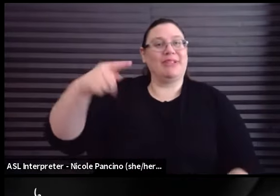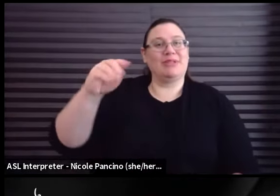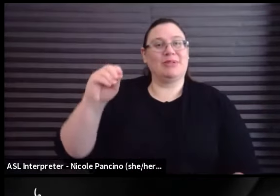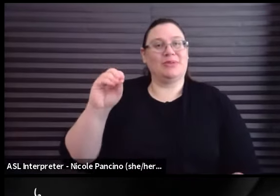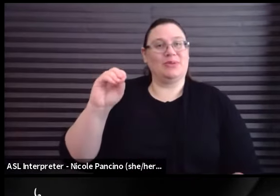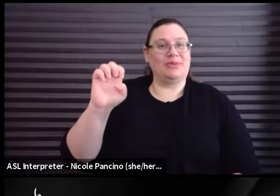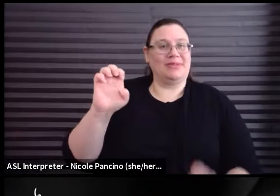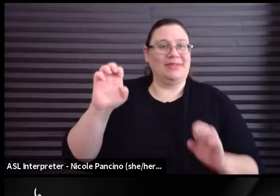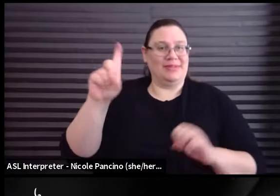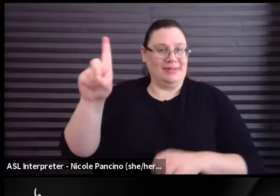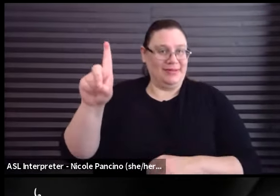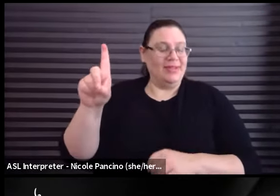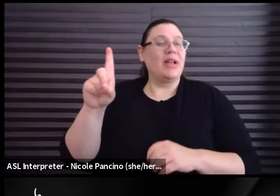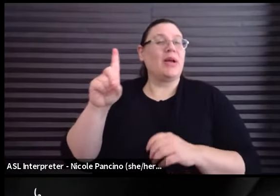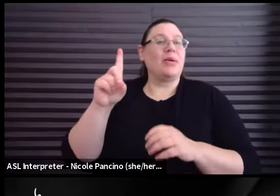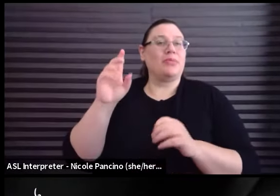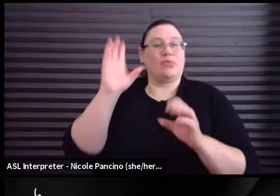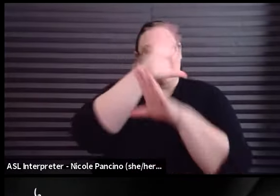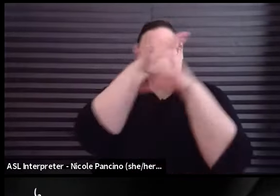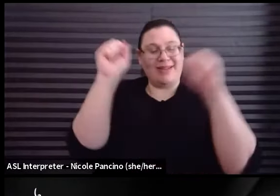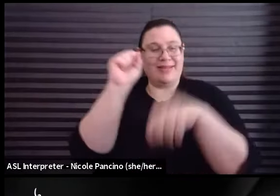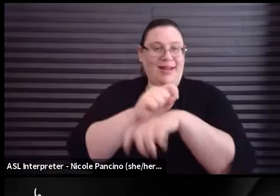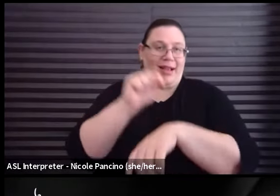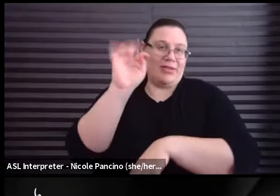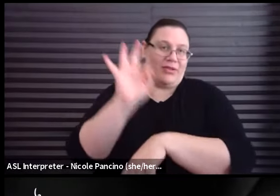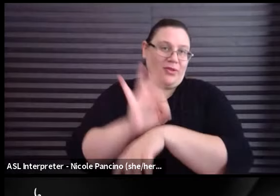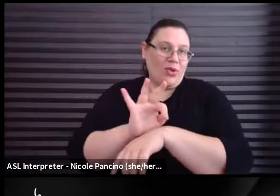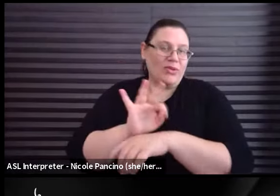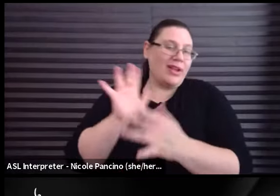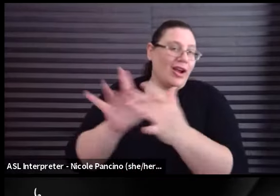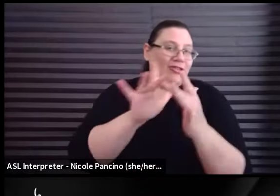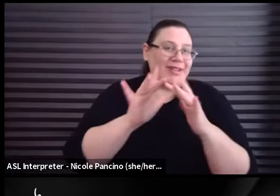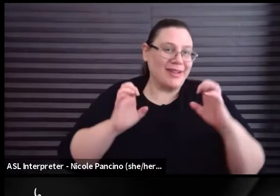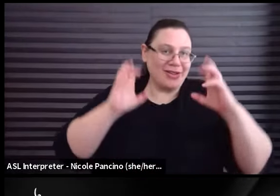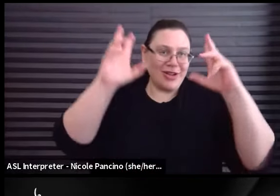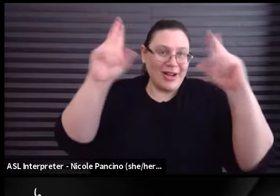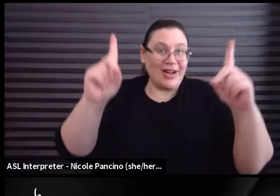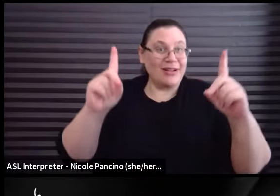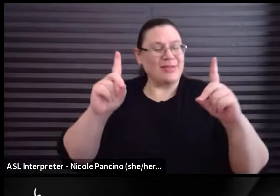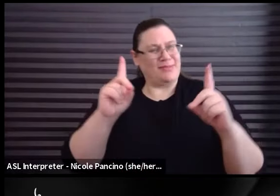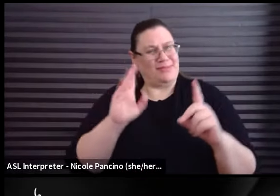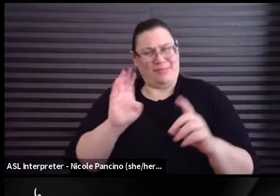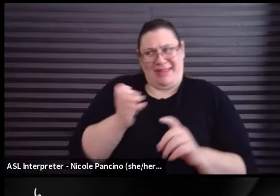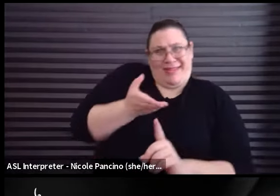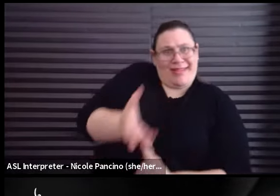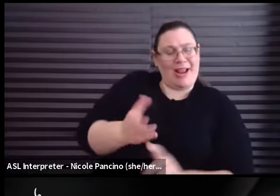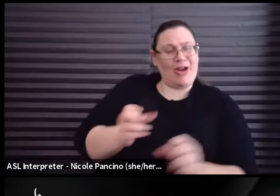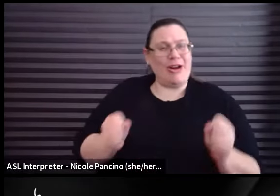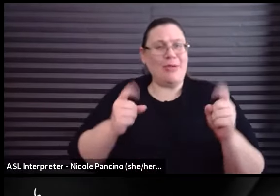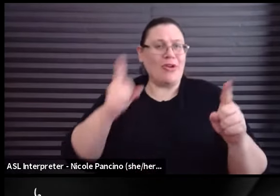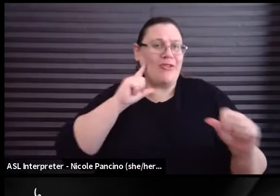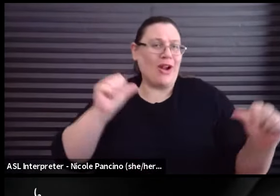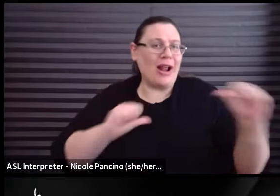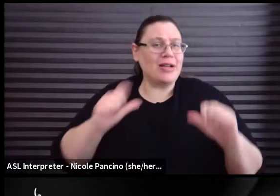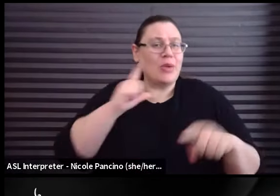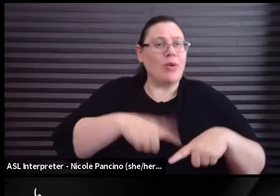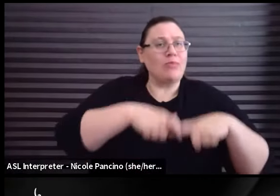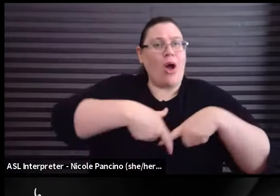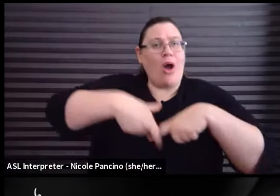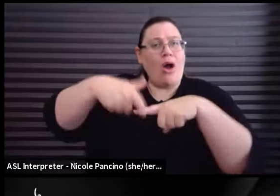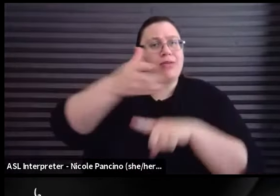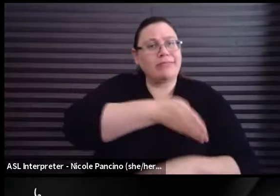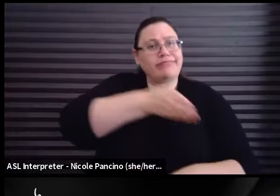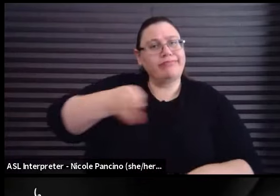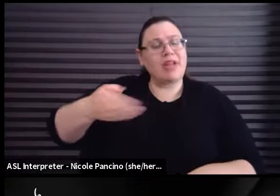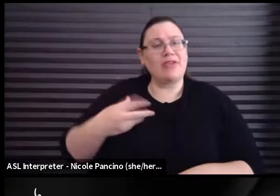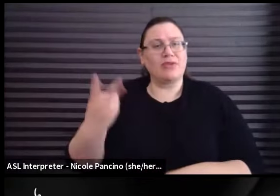Outreach, and Engagement live stream, Staying Present, Improv for Acting. We'll be pausing throughout as we'll have a pair of interpreters,